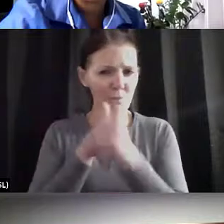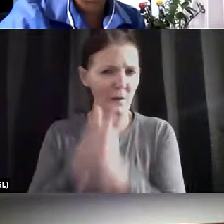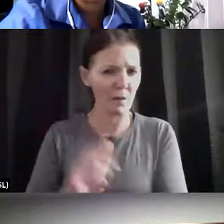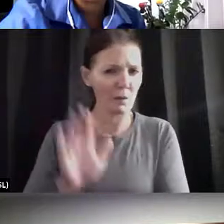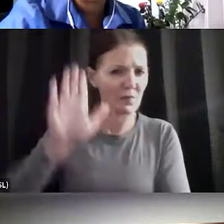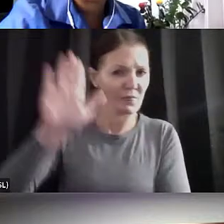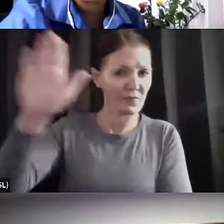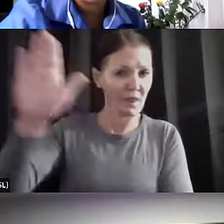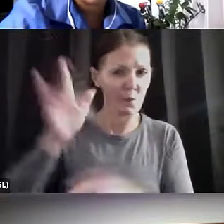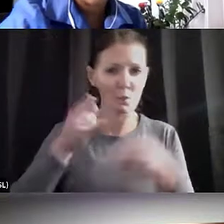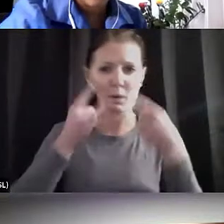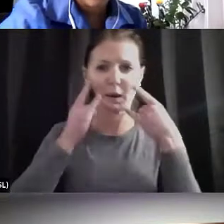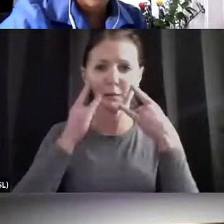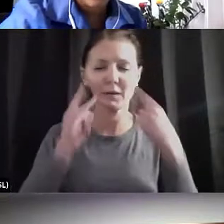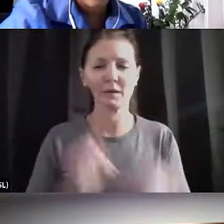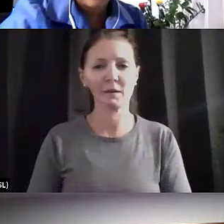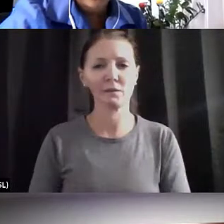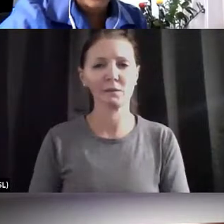recommendation?